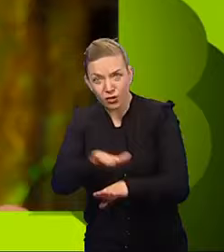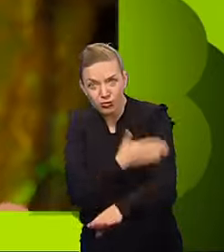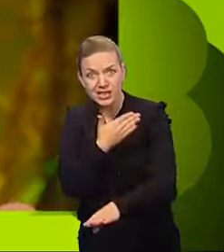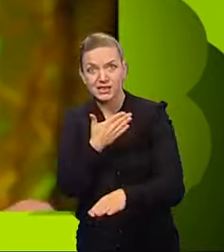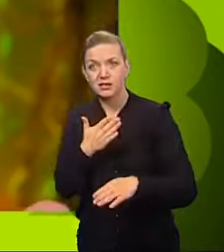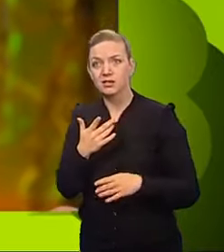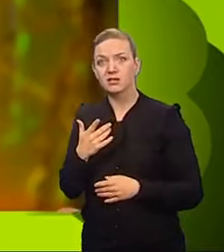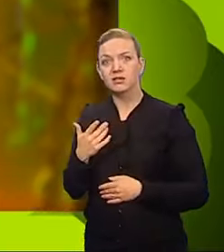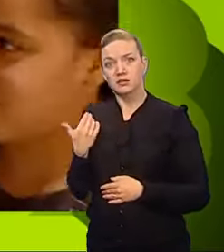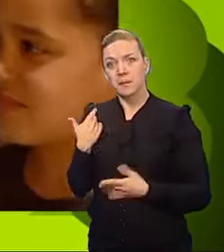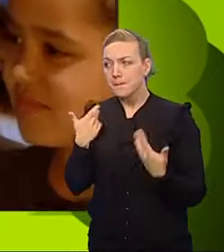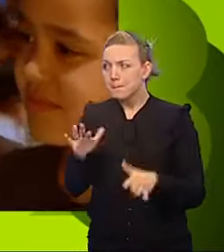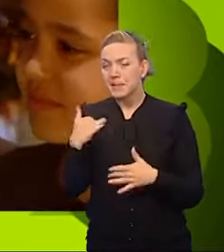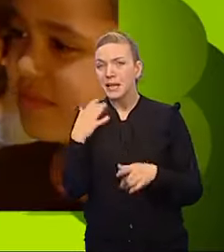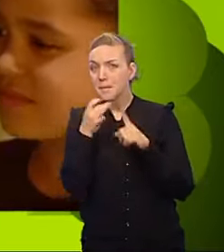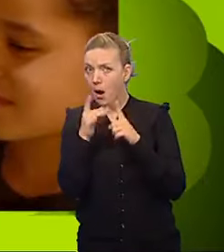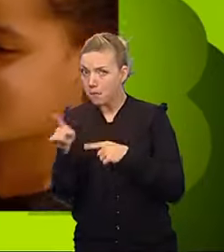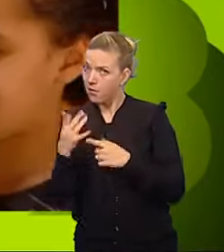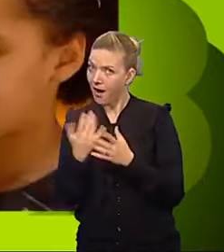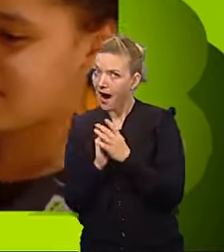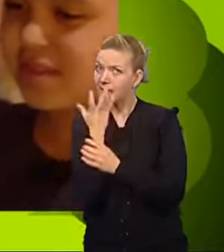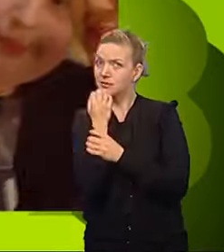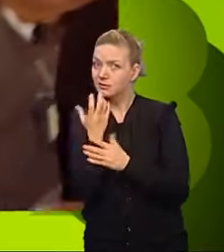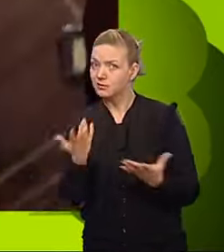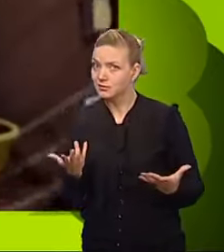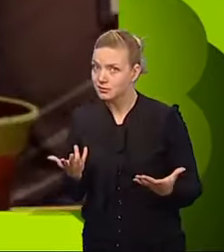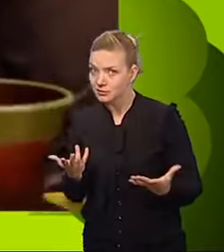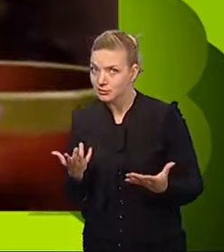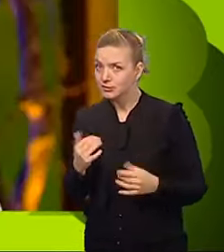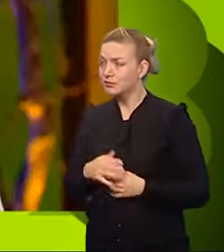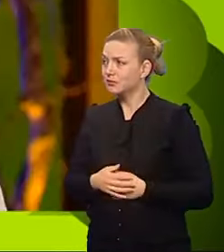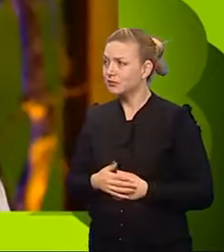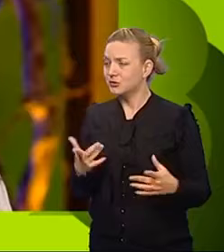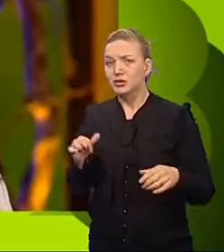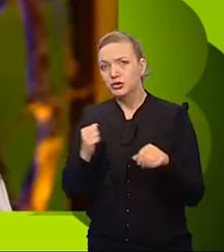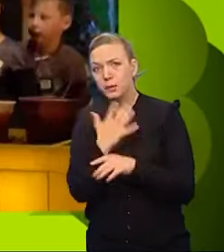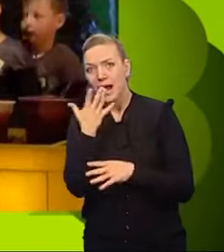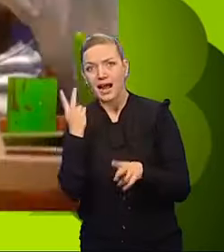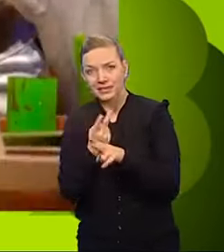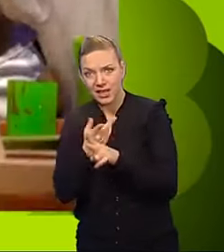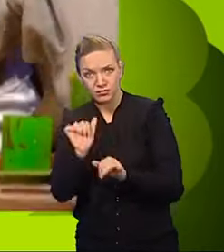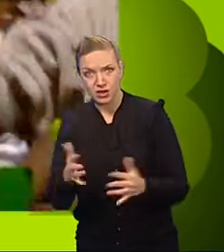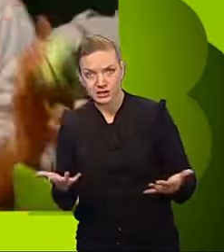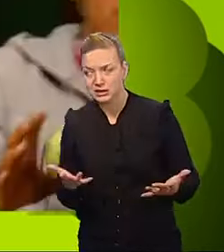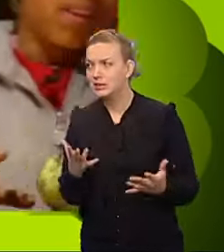done purple. It was a hand. Okay, I'll just do it if you want. It means shouldn't be a hand again, should it? Oh, no!